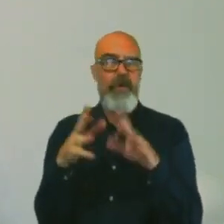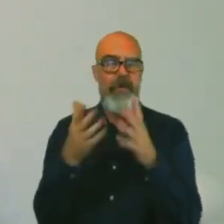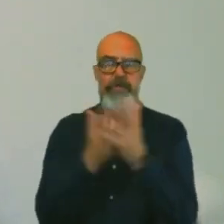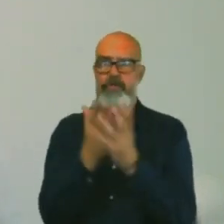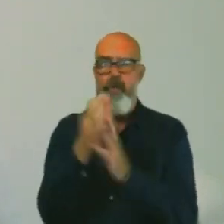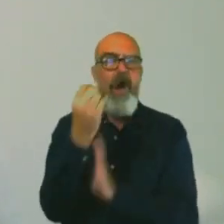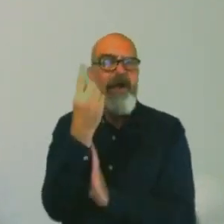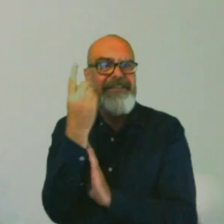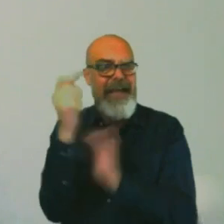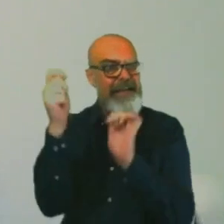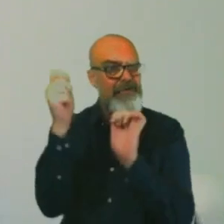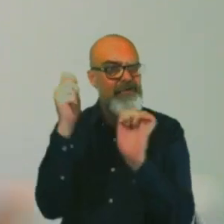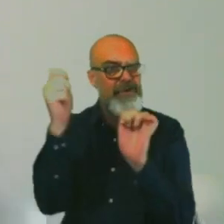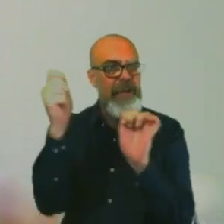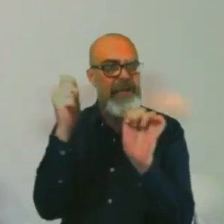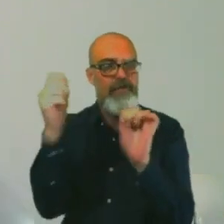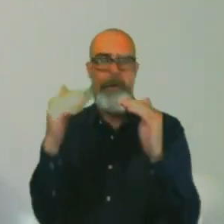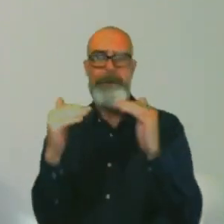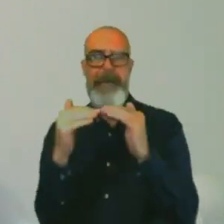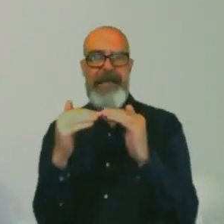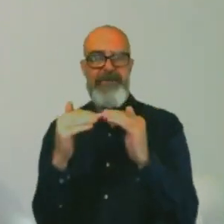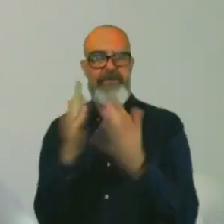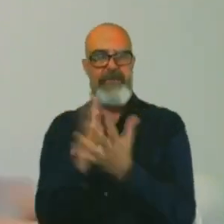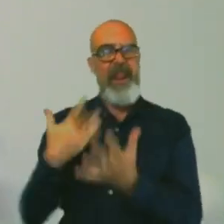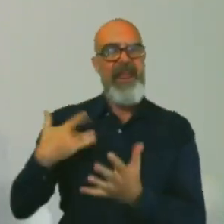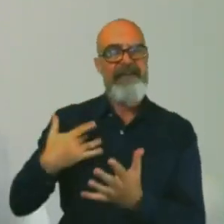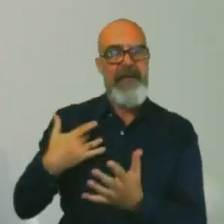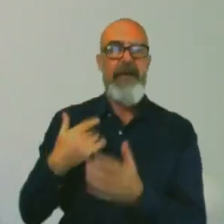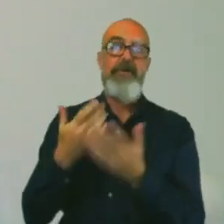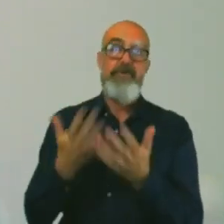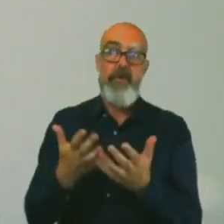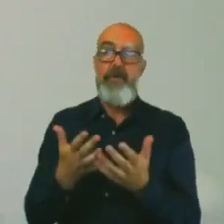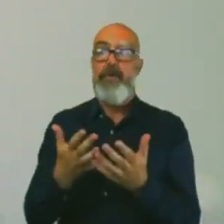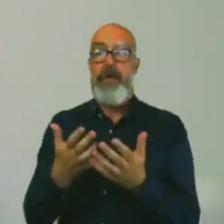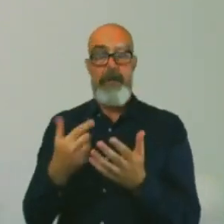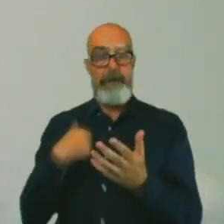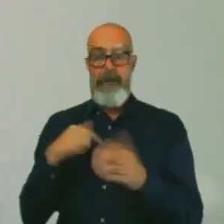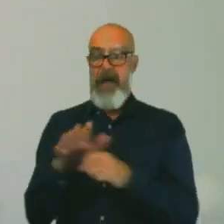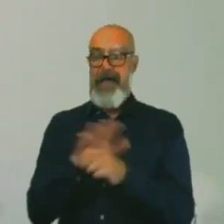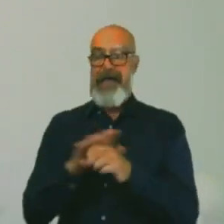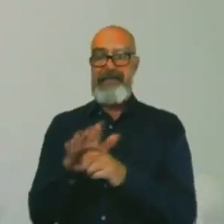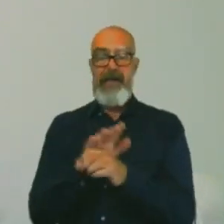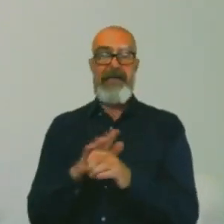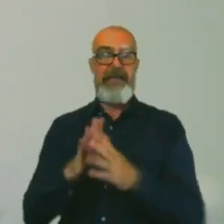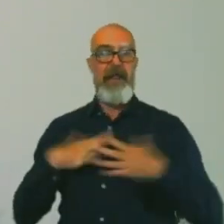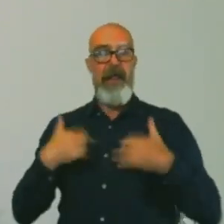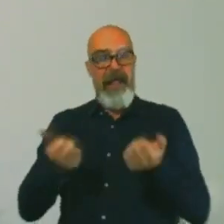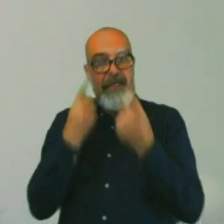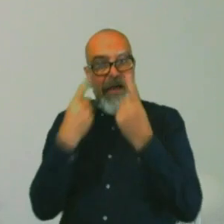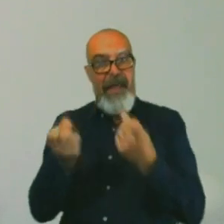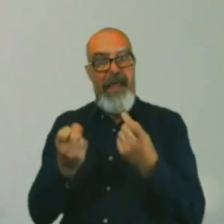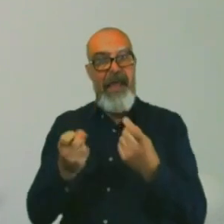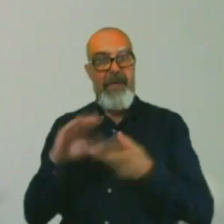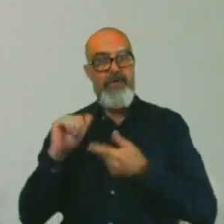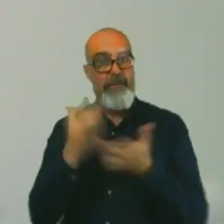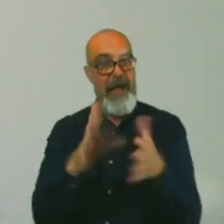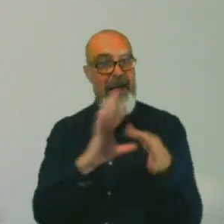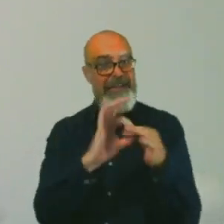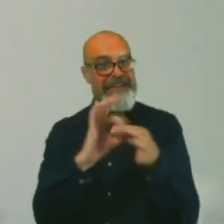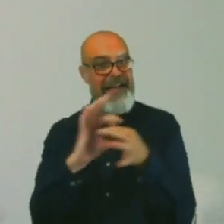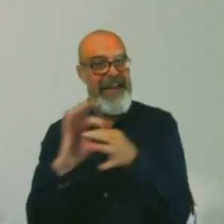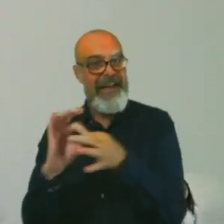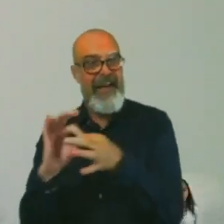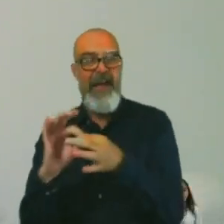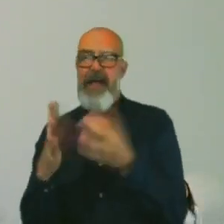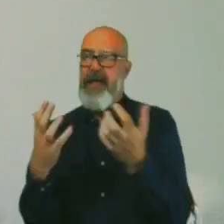So, personally, I am doing decision sciences in healthcare and supply chain, and I'm looking to see how we can best optimise currently